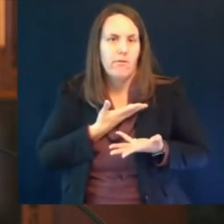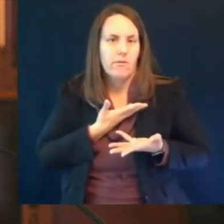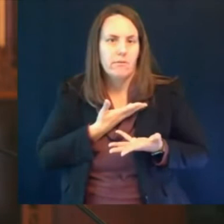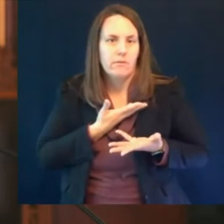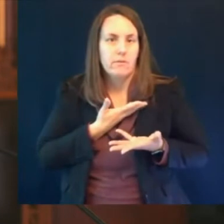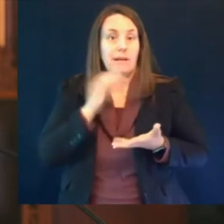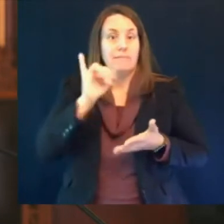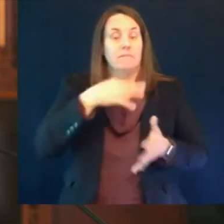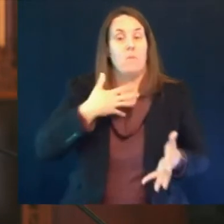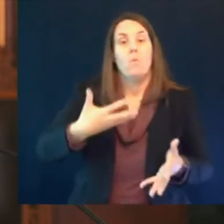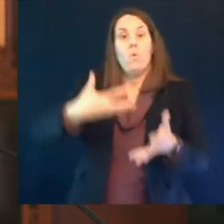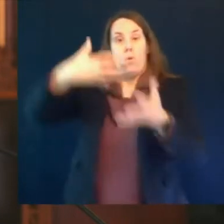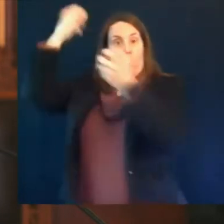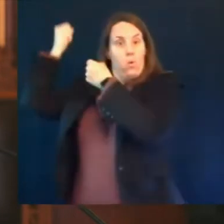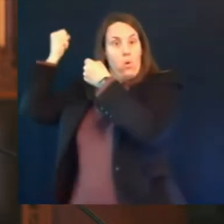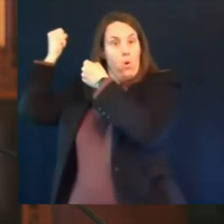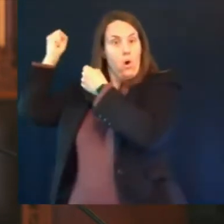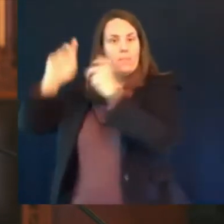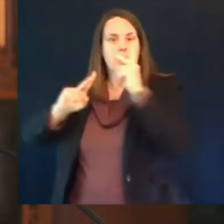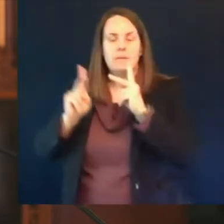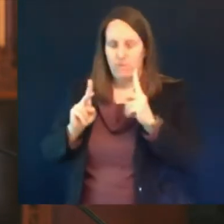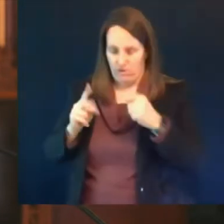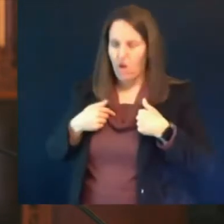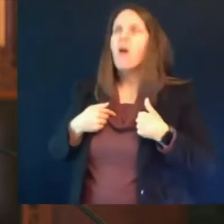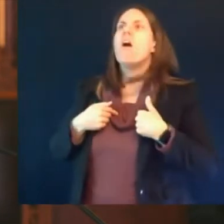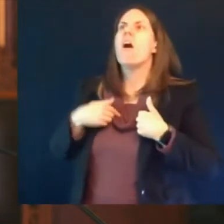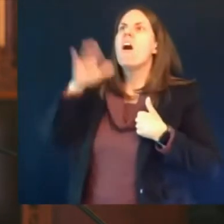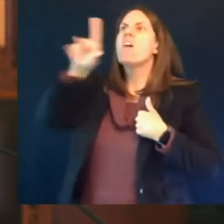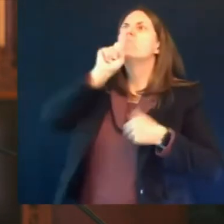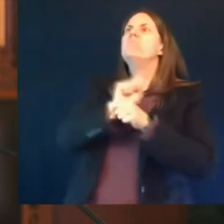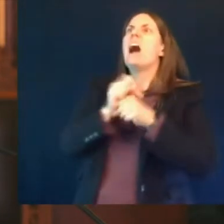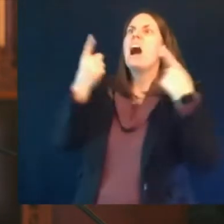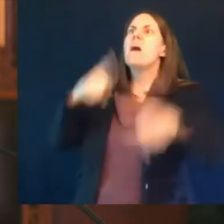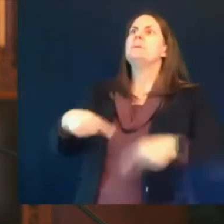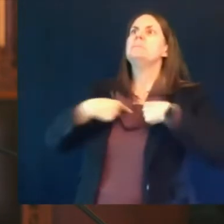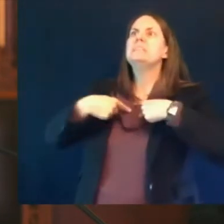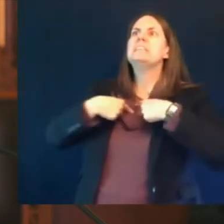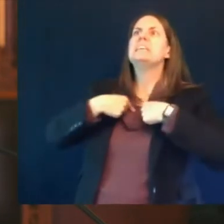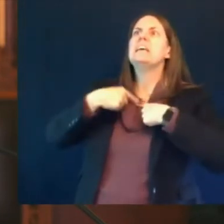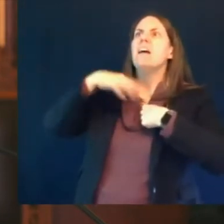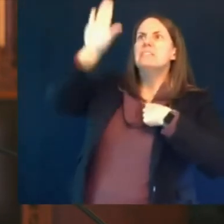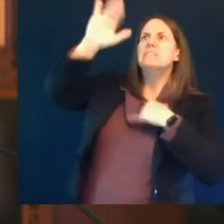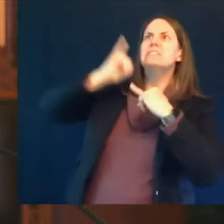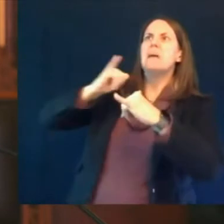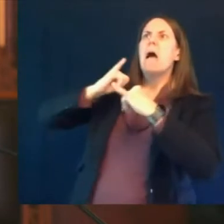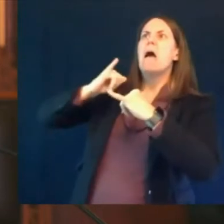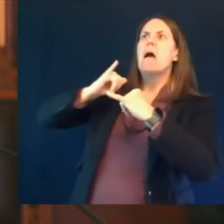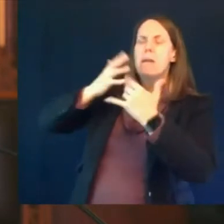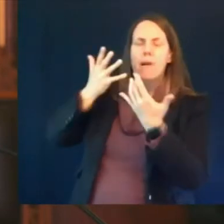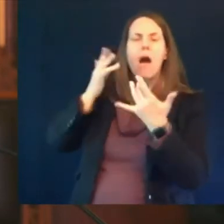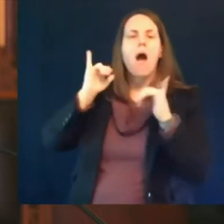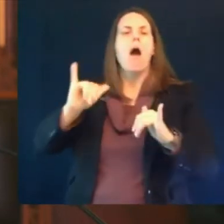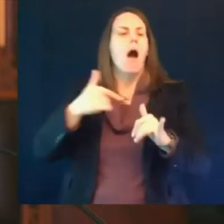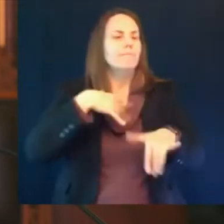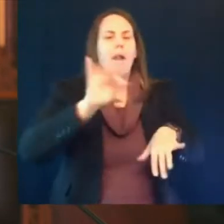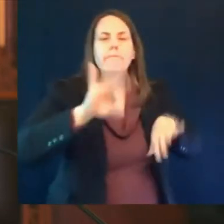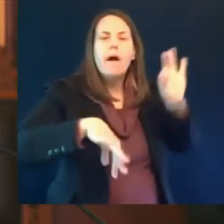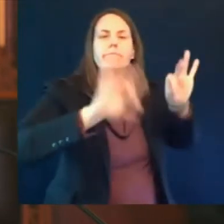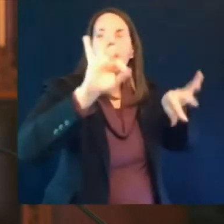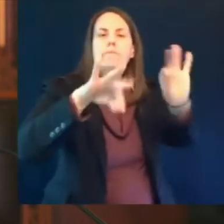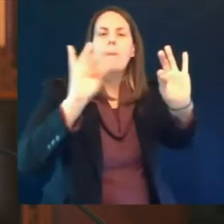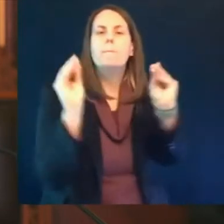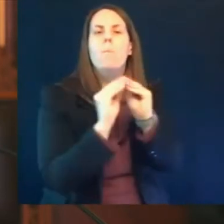asking practitioners to think through the patients they have seen and review their cases we may identify that there are